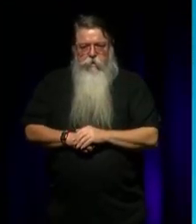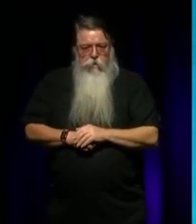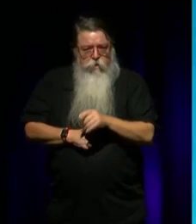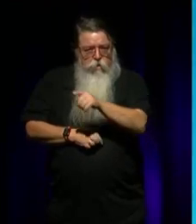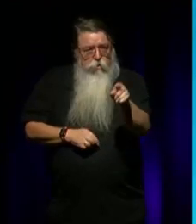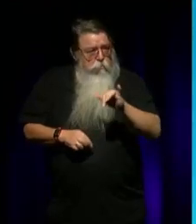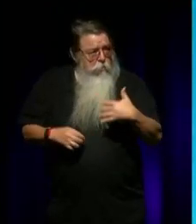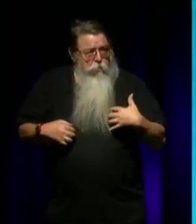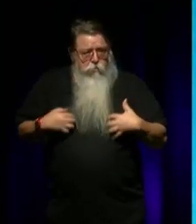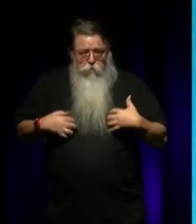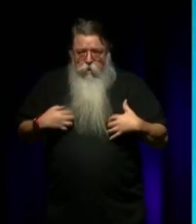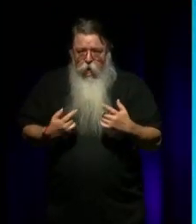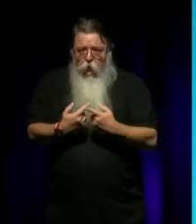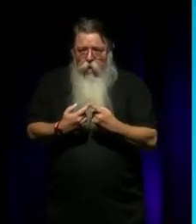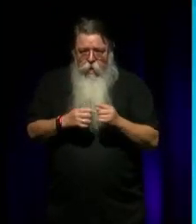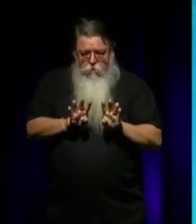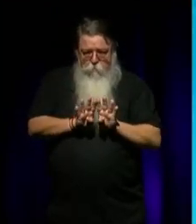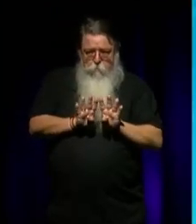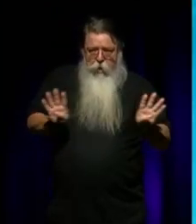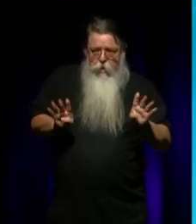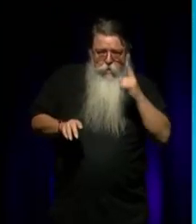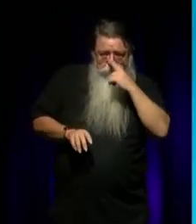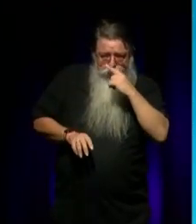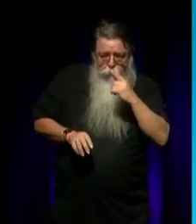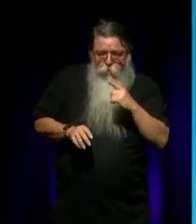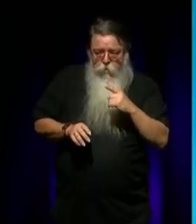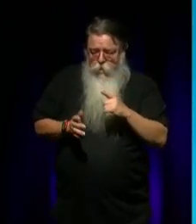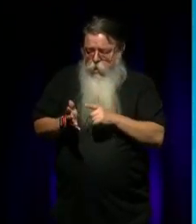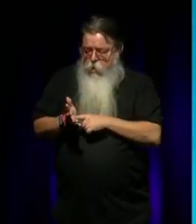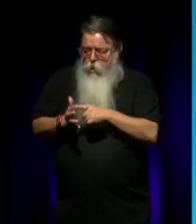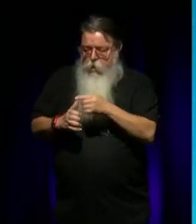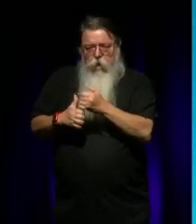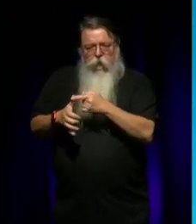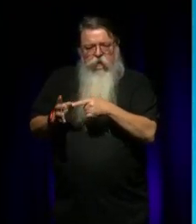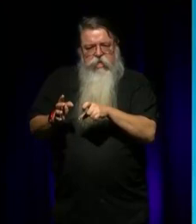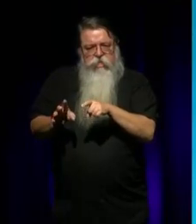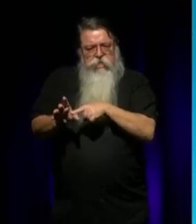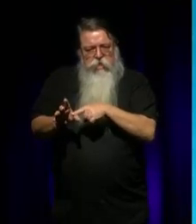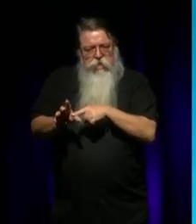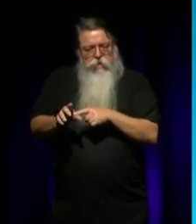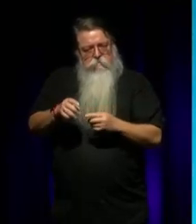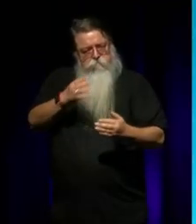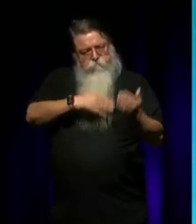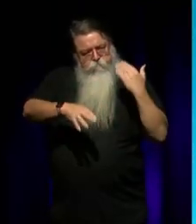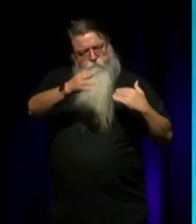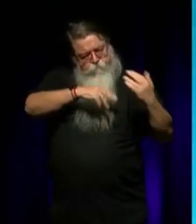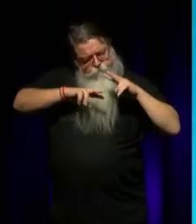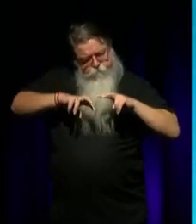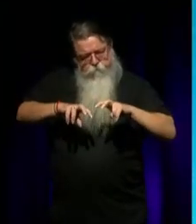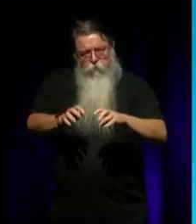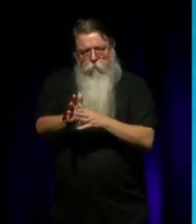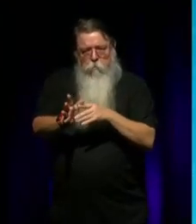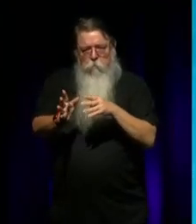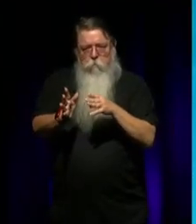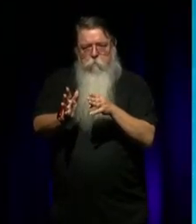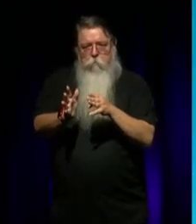panel event that we've got coming up called Legacy Reflections on Mabo. The panel will include co-curator and daughter of Corky Mabo,